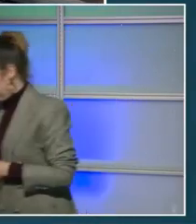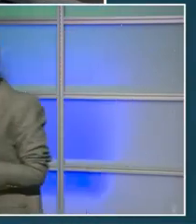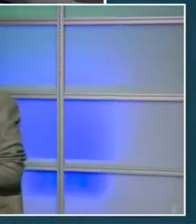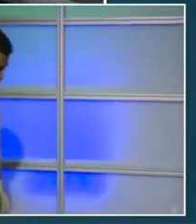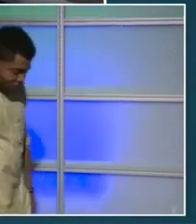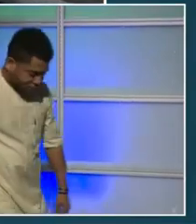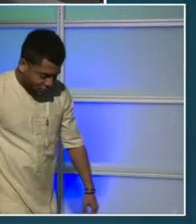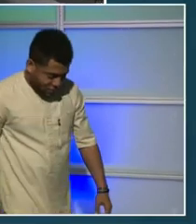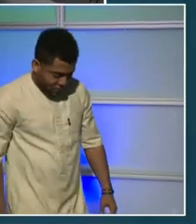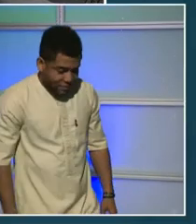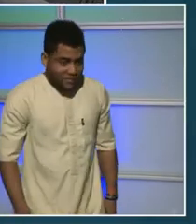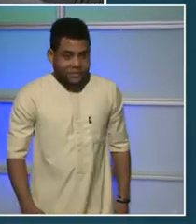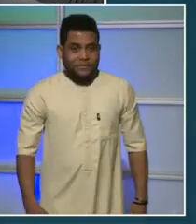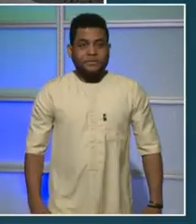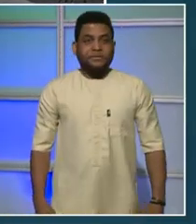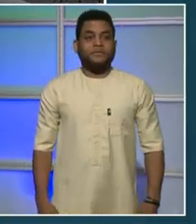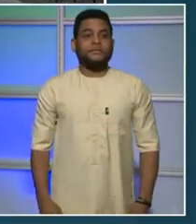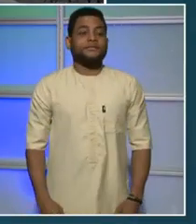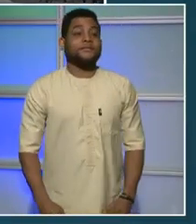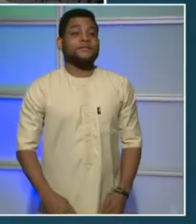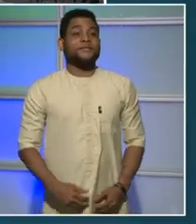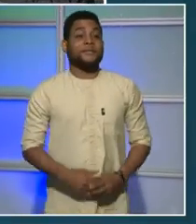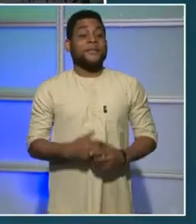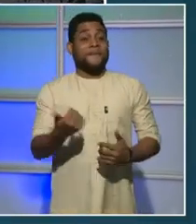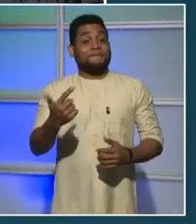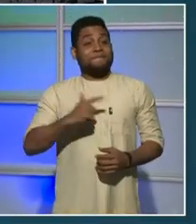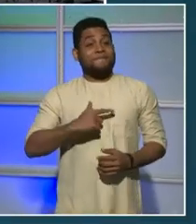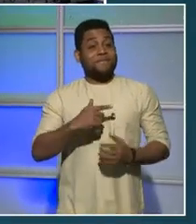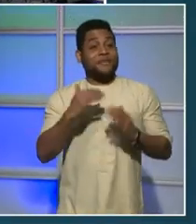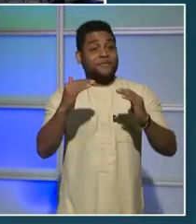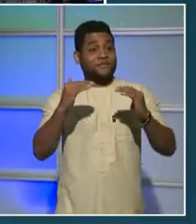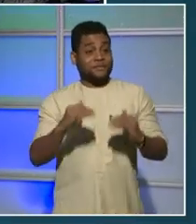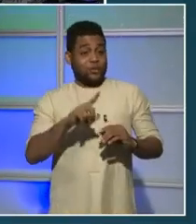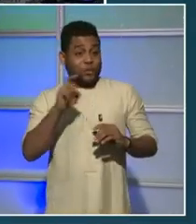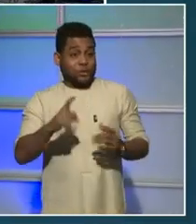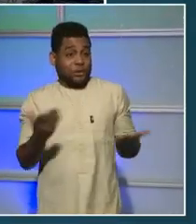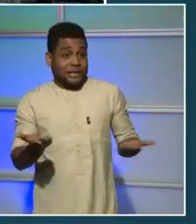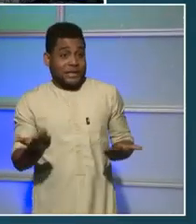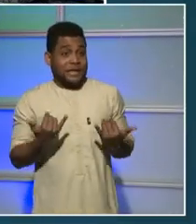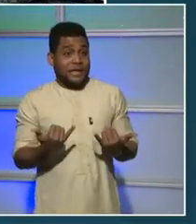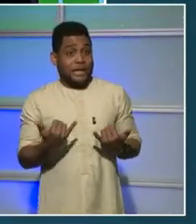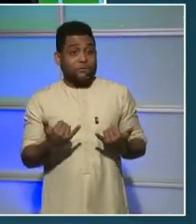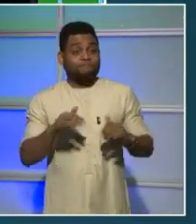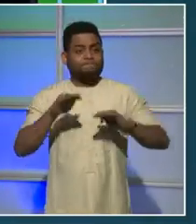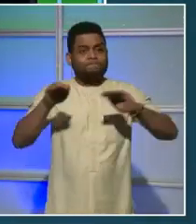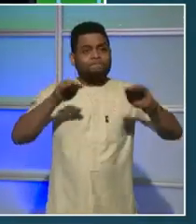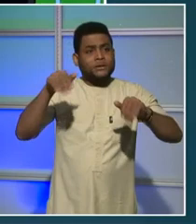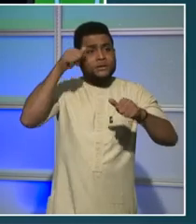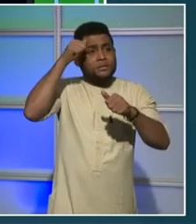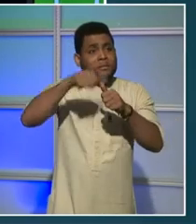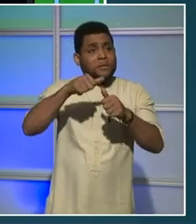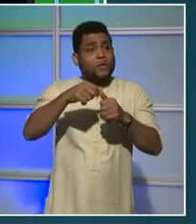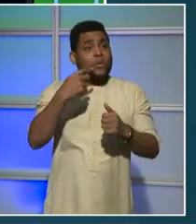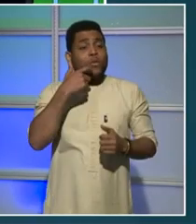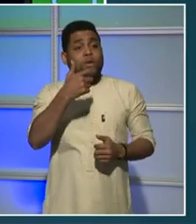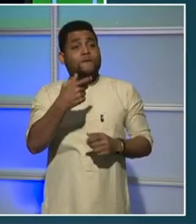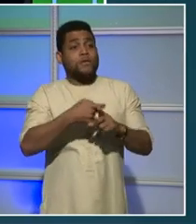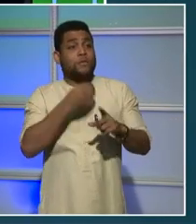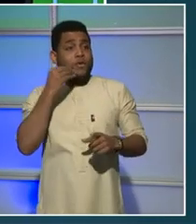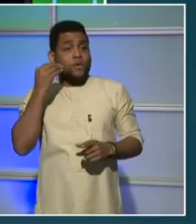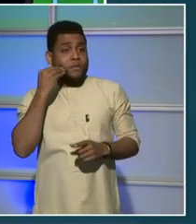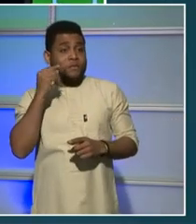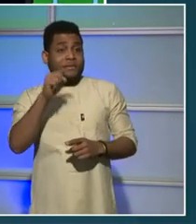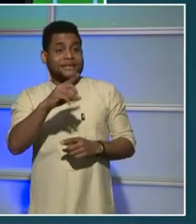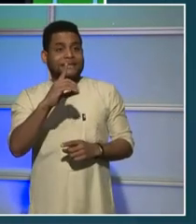We'll go to our next question, Mayor. So we're going to go to an in-studio question next, but I do want to remind everyone, if you're watching at home and you're on budget.dc.gov, click the